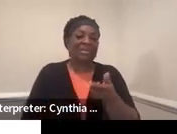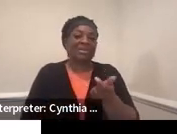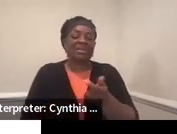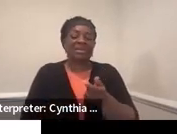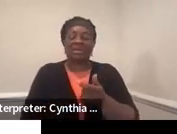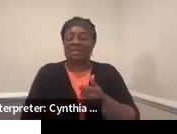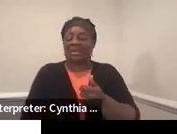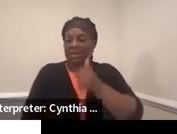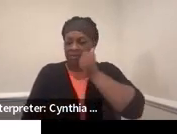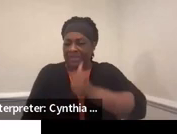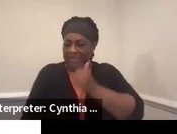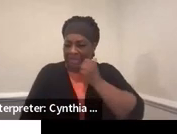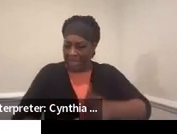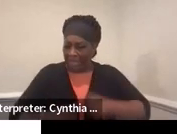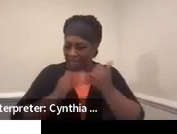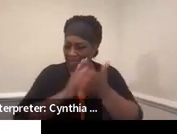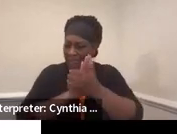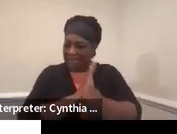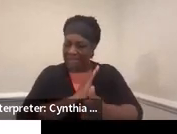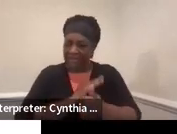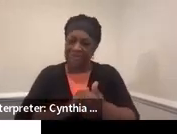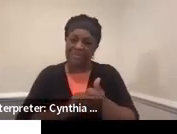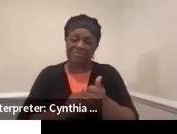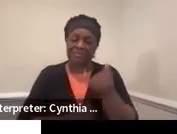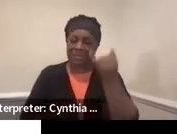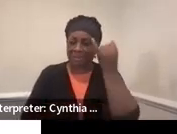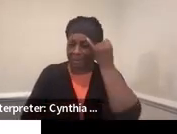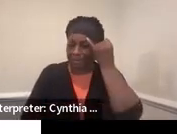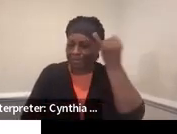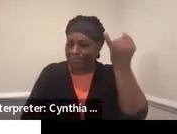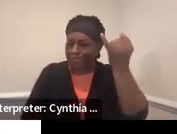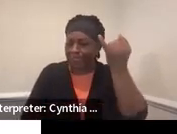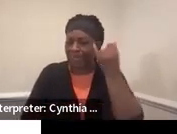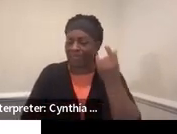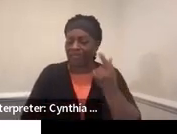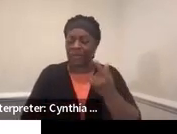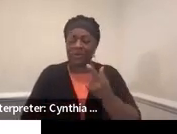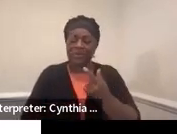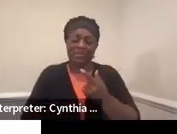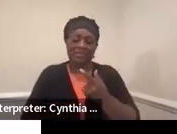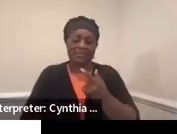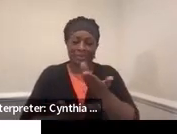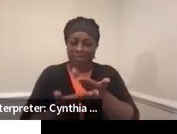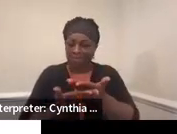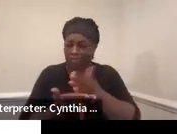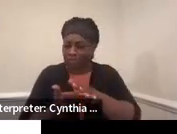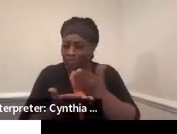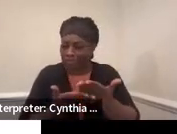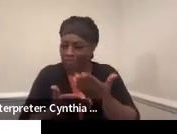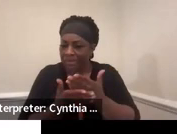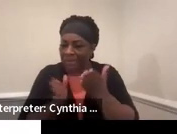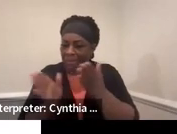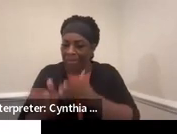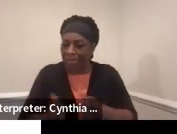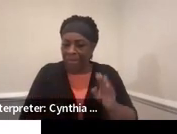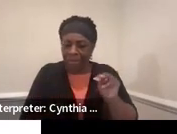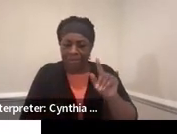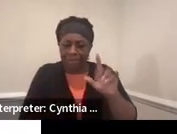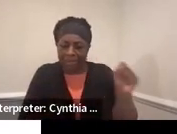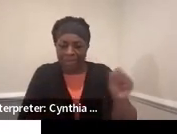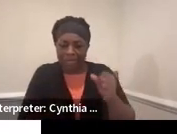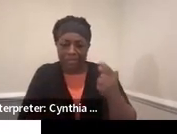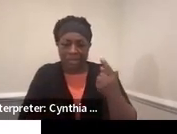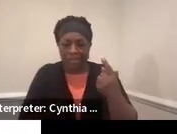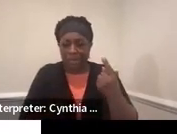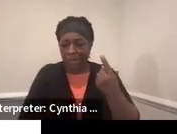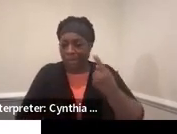skills. So some ideas for daily living skills. Preparing meals. You know, maybe they have one day a